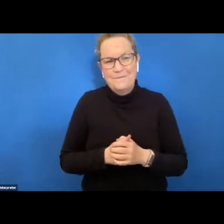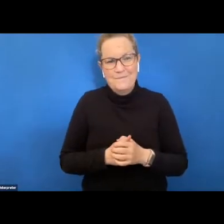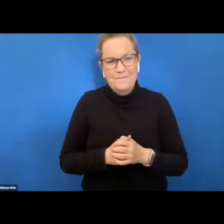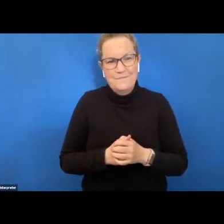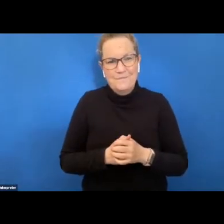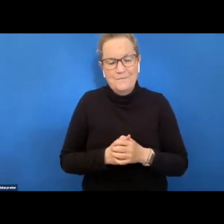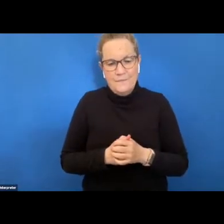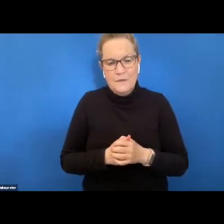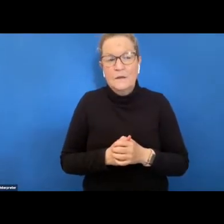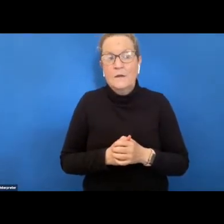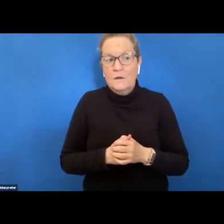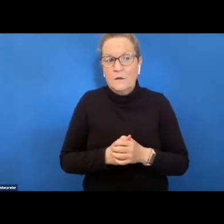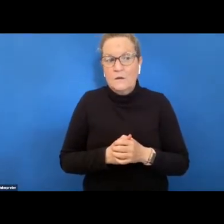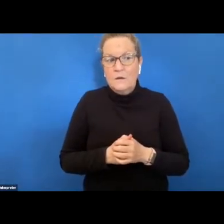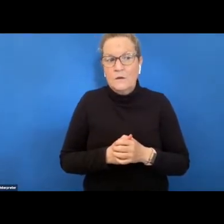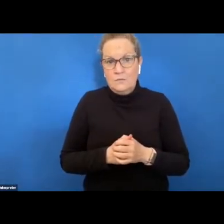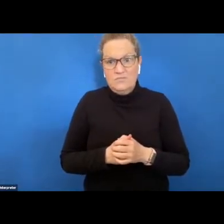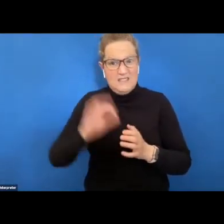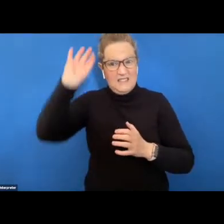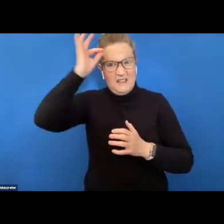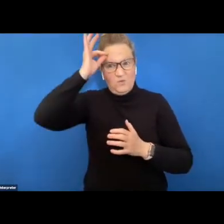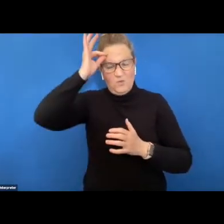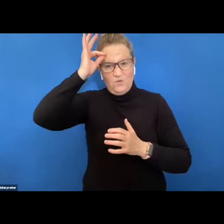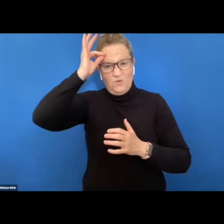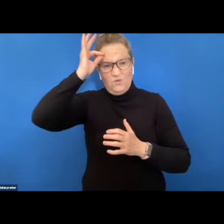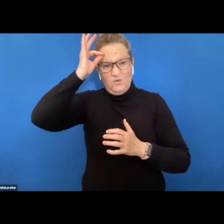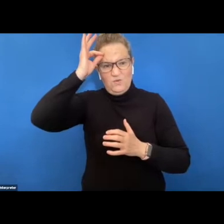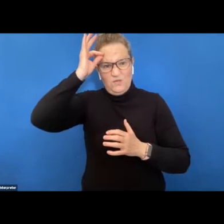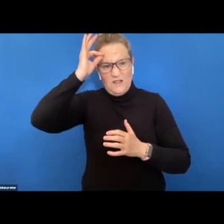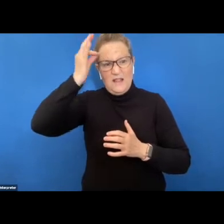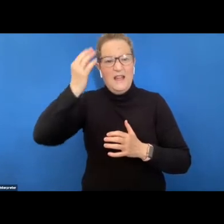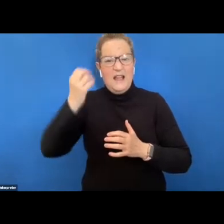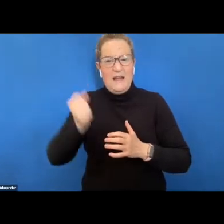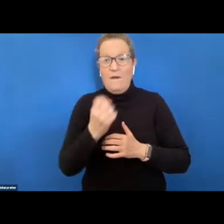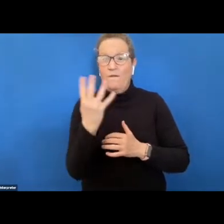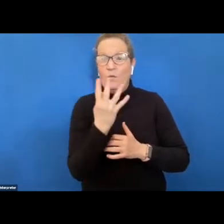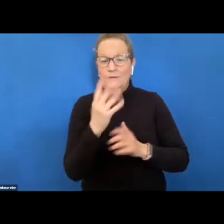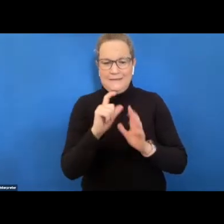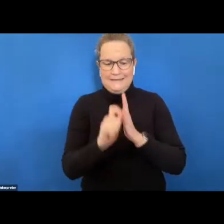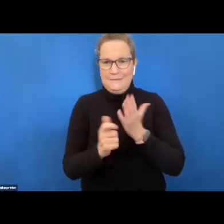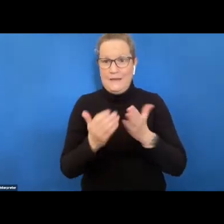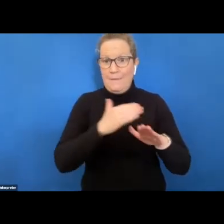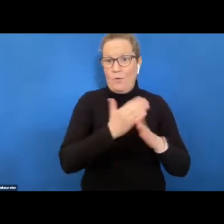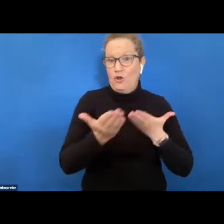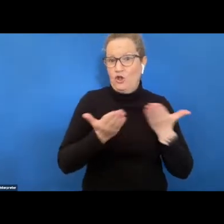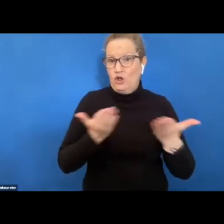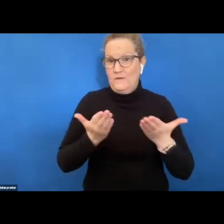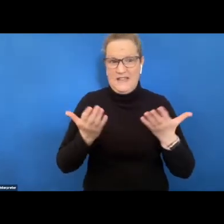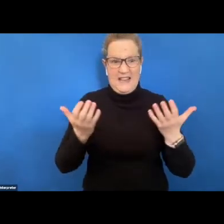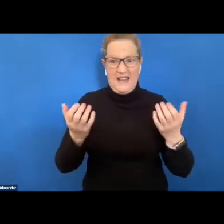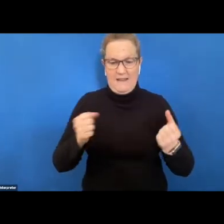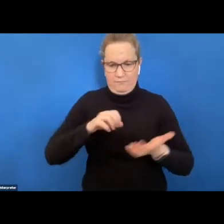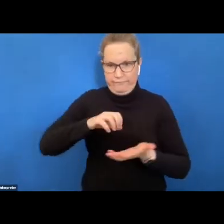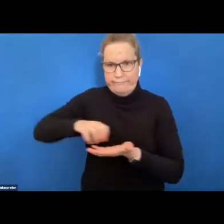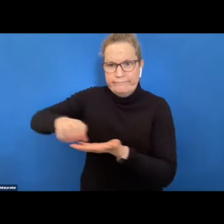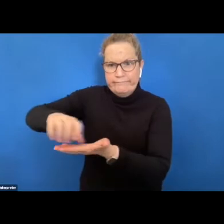it's worth noting that darabin hosts some 14 disability and service disability service employment service providers as well